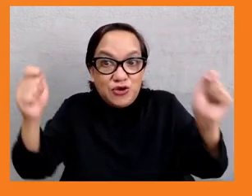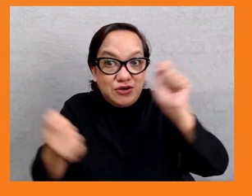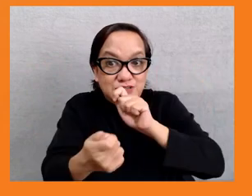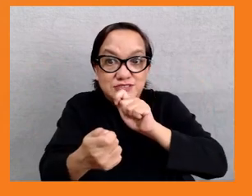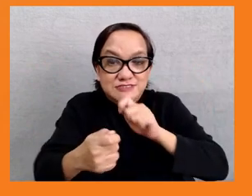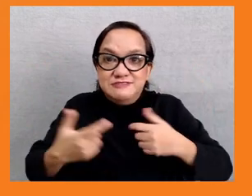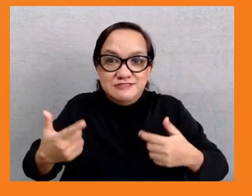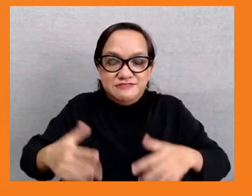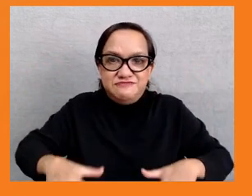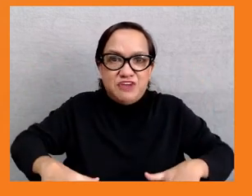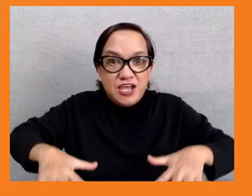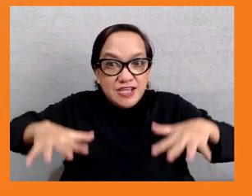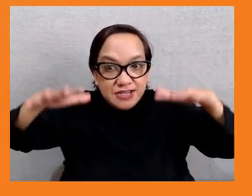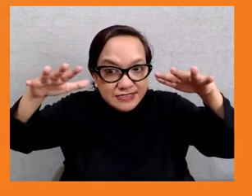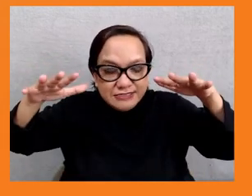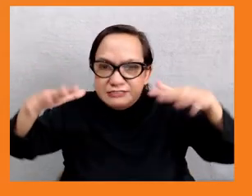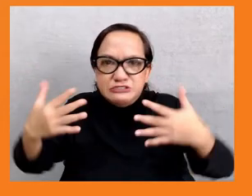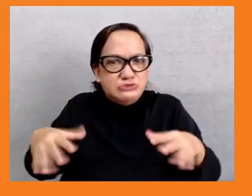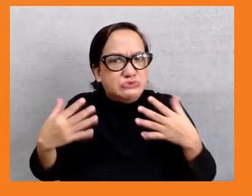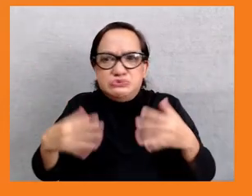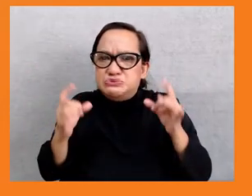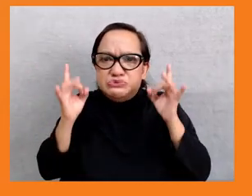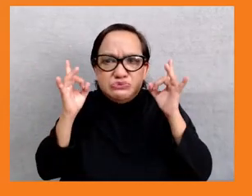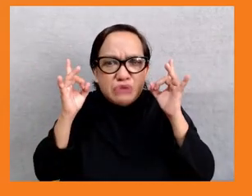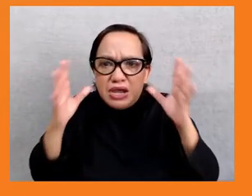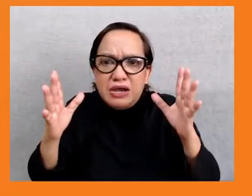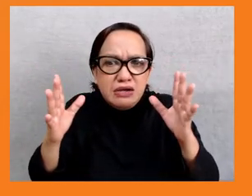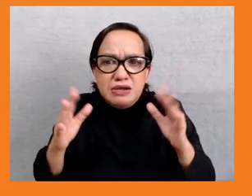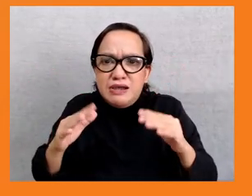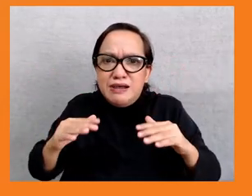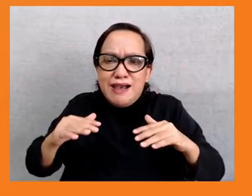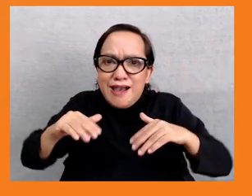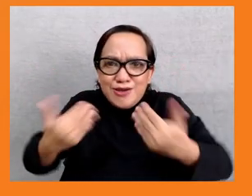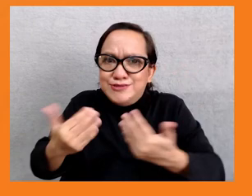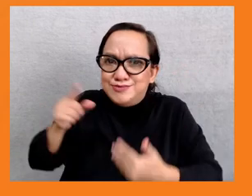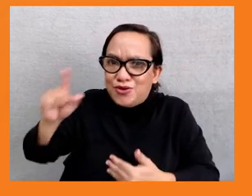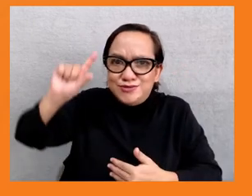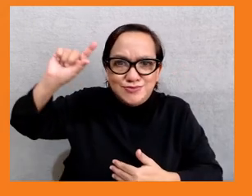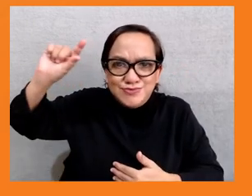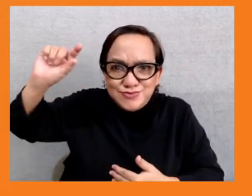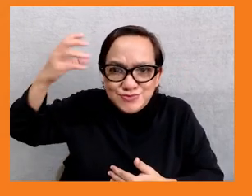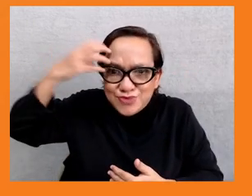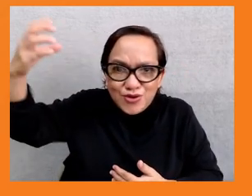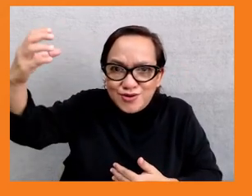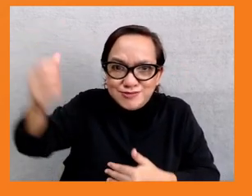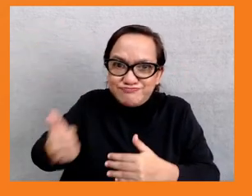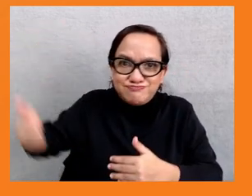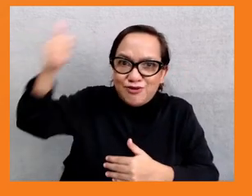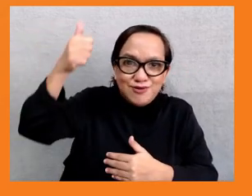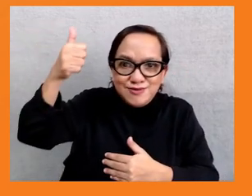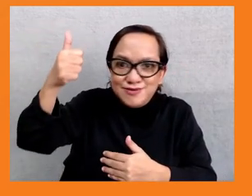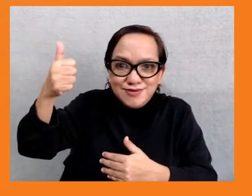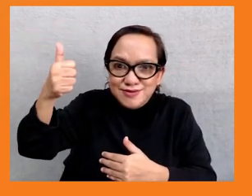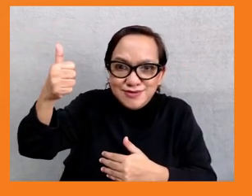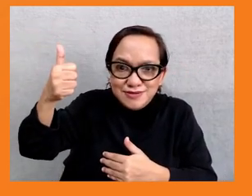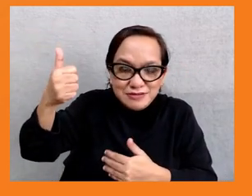especially at a time of donor fatigue? I feel these both are connected so maybe if you could, if you would like to answer these. Albert, would you like